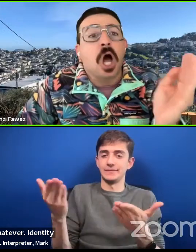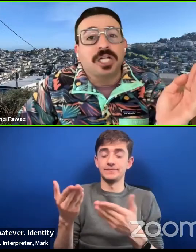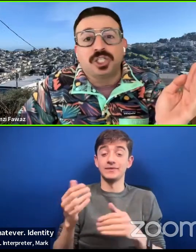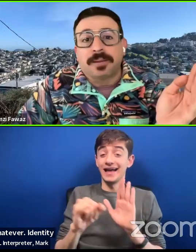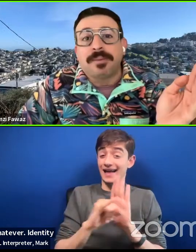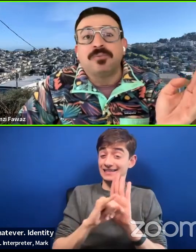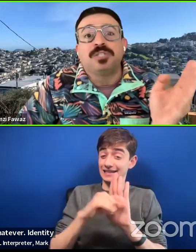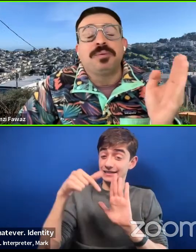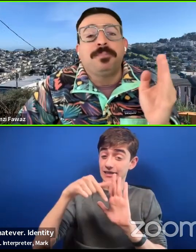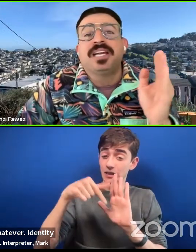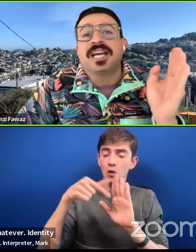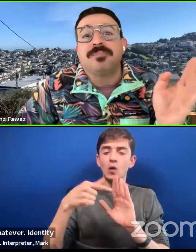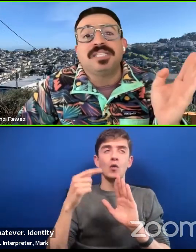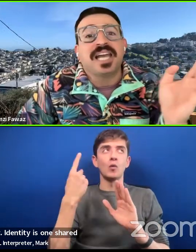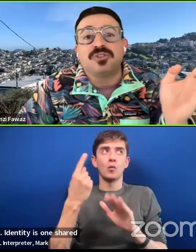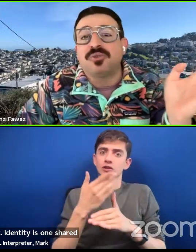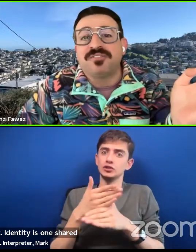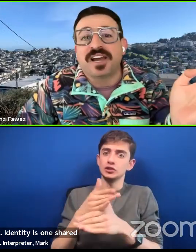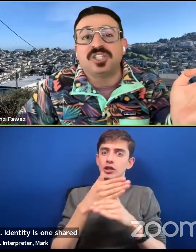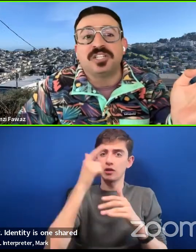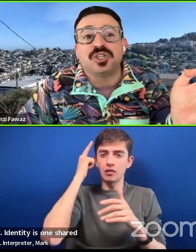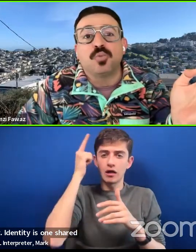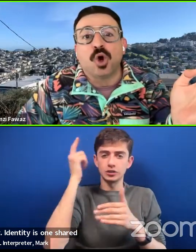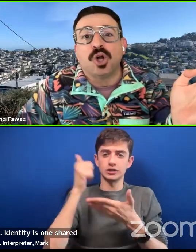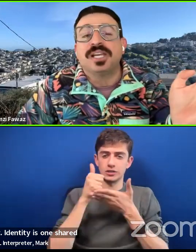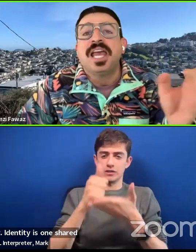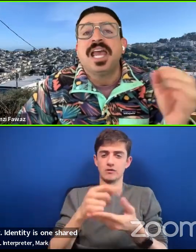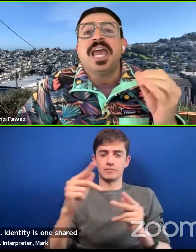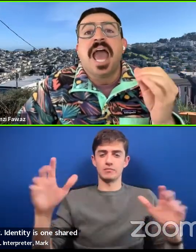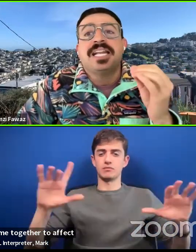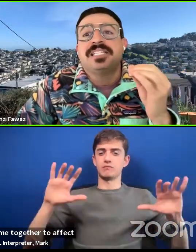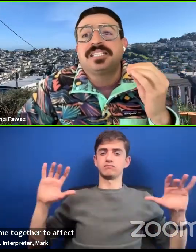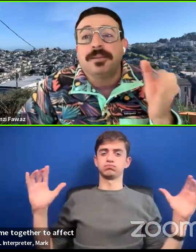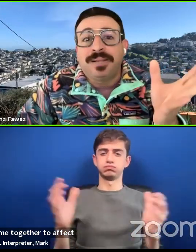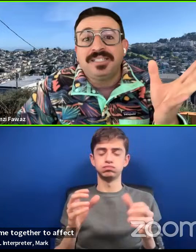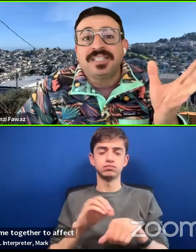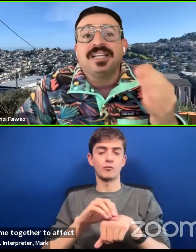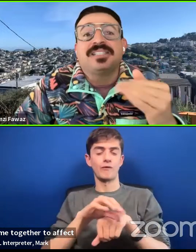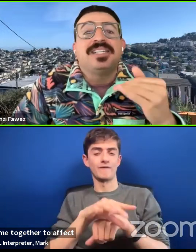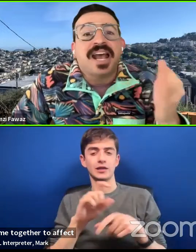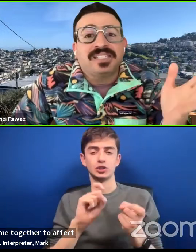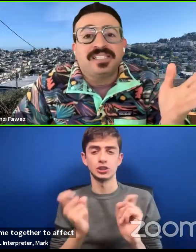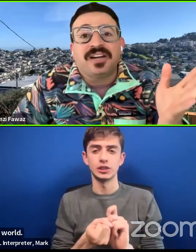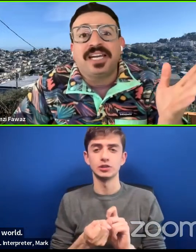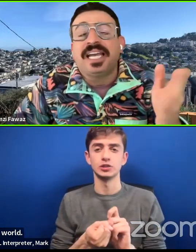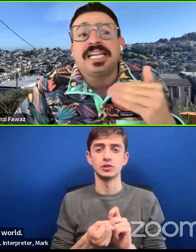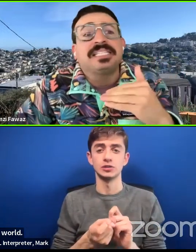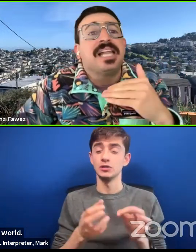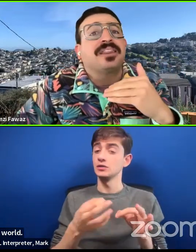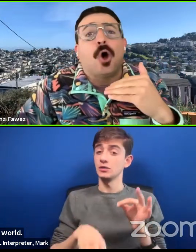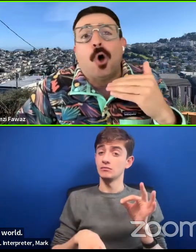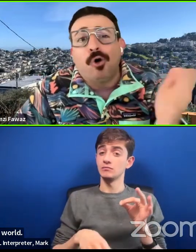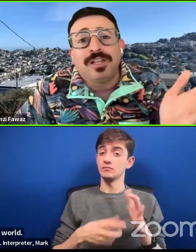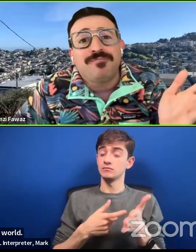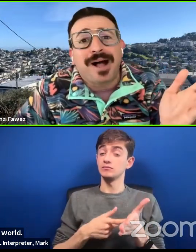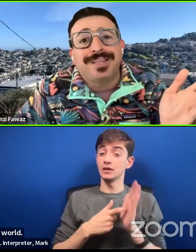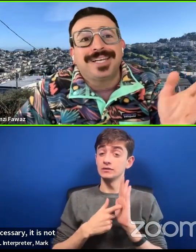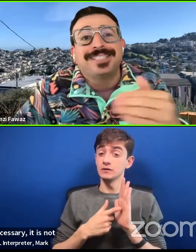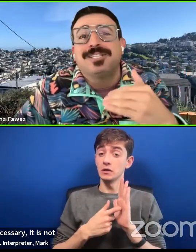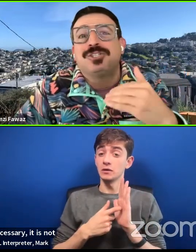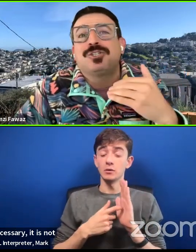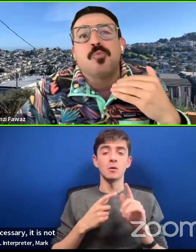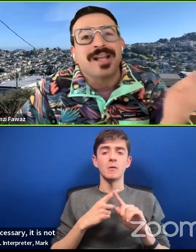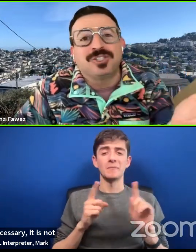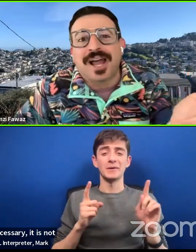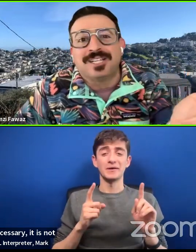shared logic by which people can come together to affect change in the world. At its simplest, it's necessary. It is not the whole of